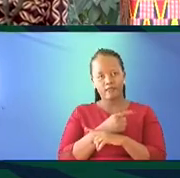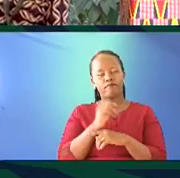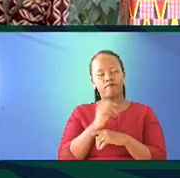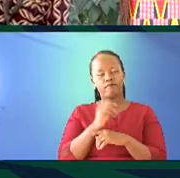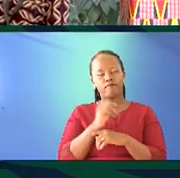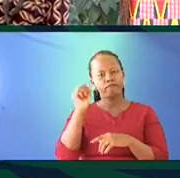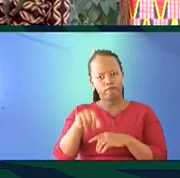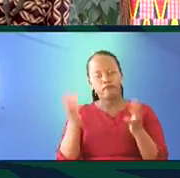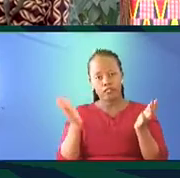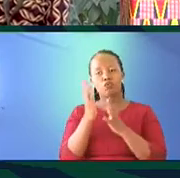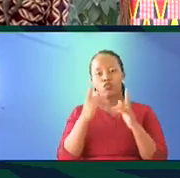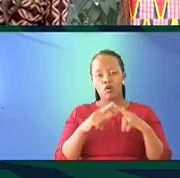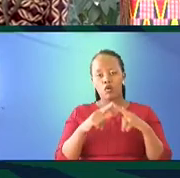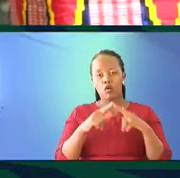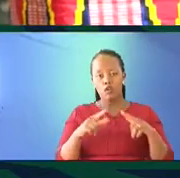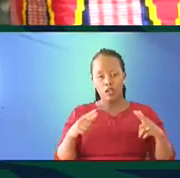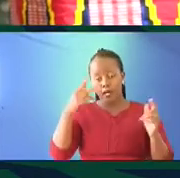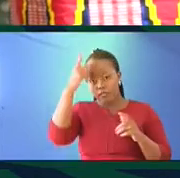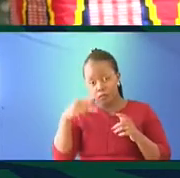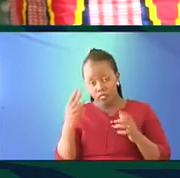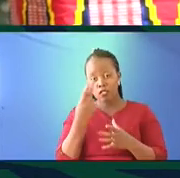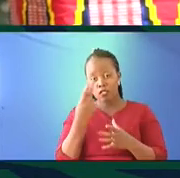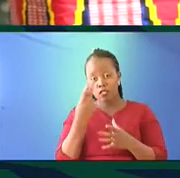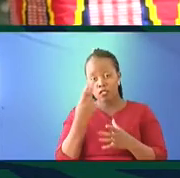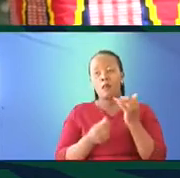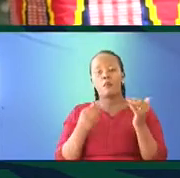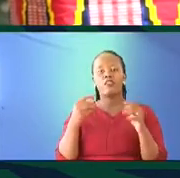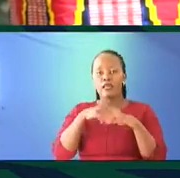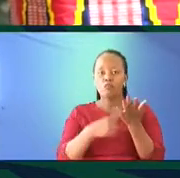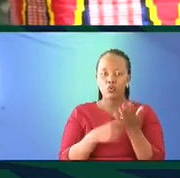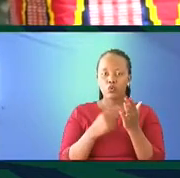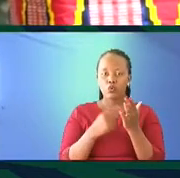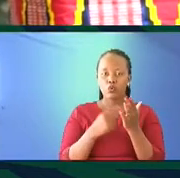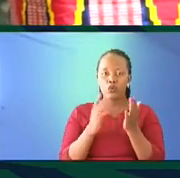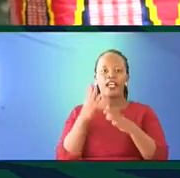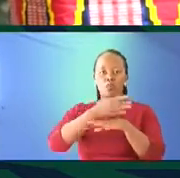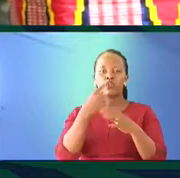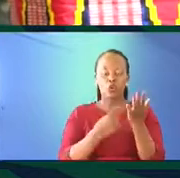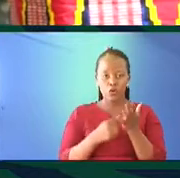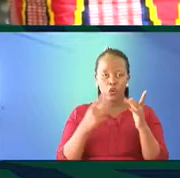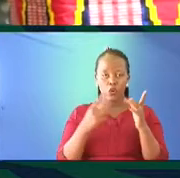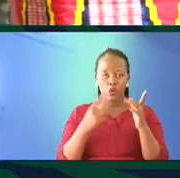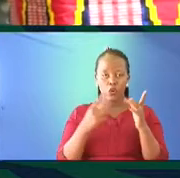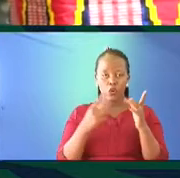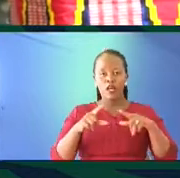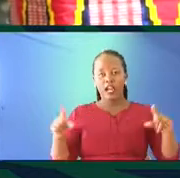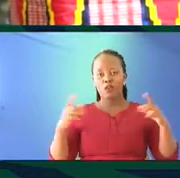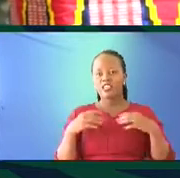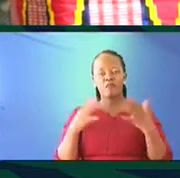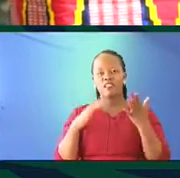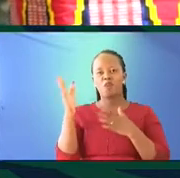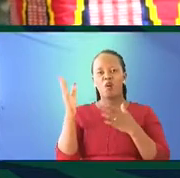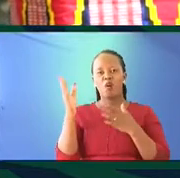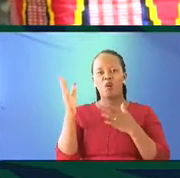Yes, through language policies, both colonial and post-colonial, our languages have become devalorized. We